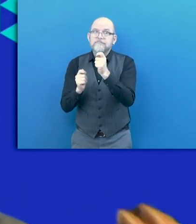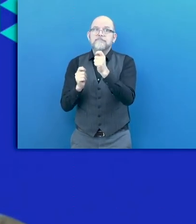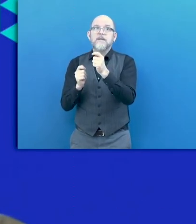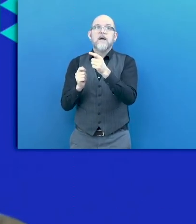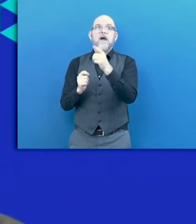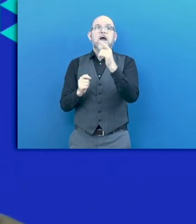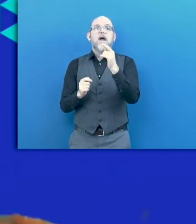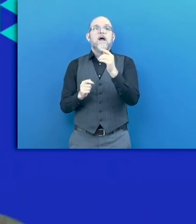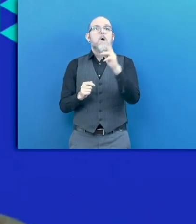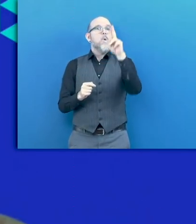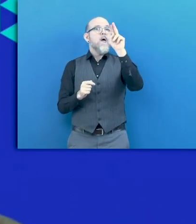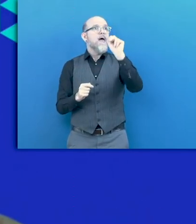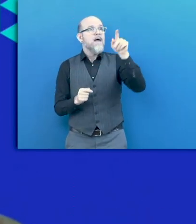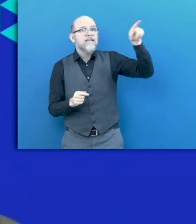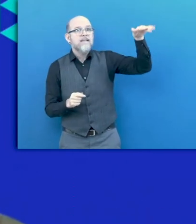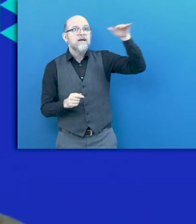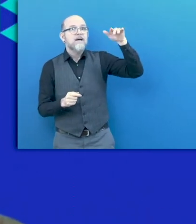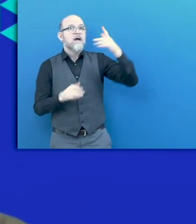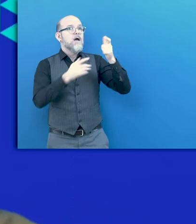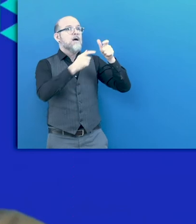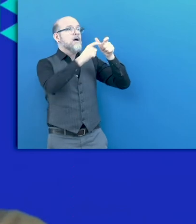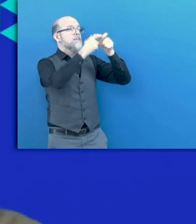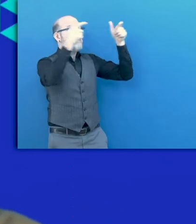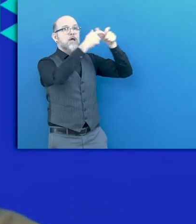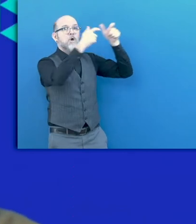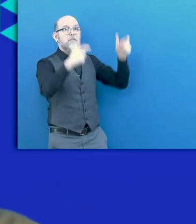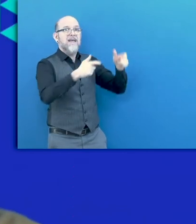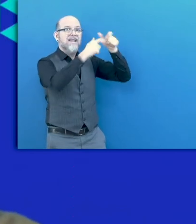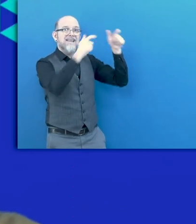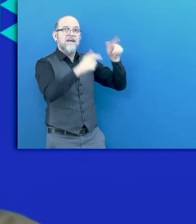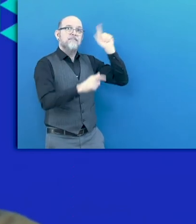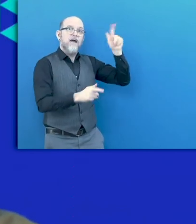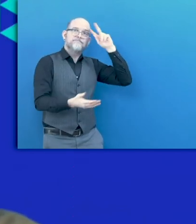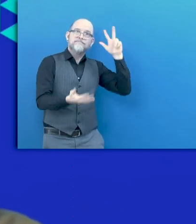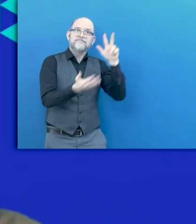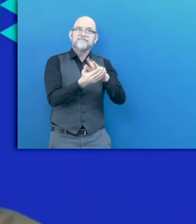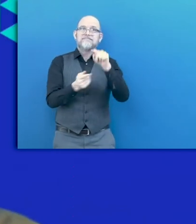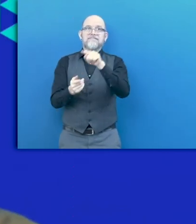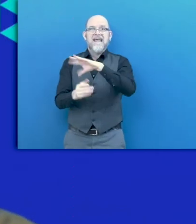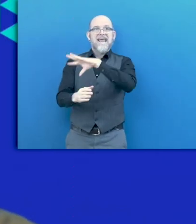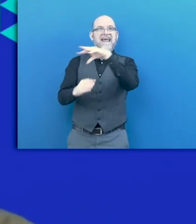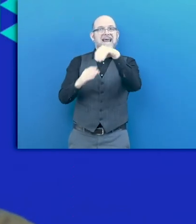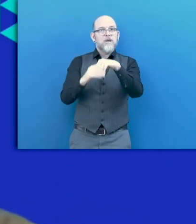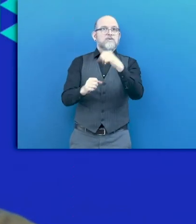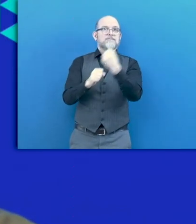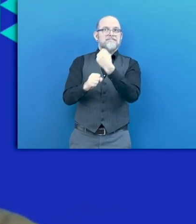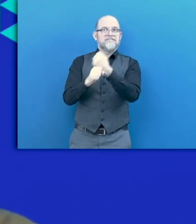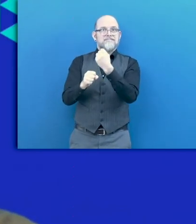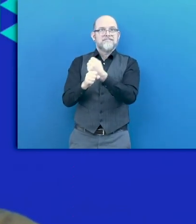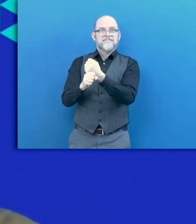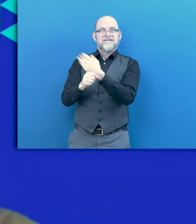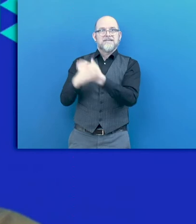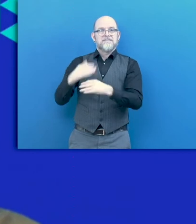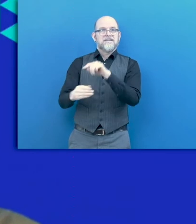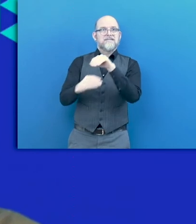from other stakeholders, this building back better needs to be disability inclusive. As the director general from the ILO said very,